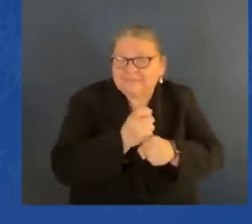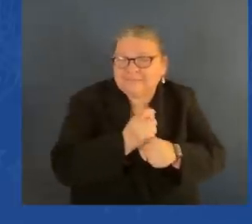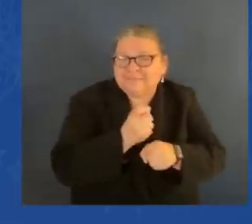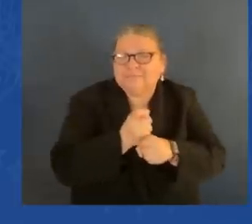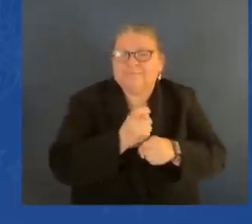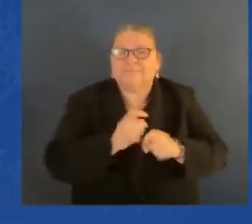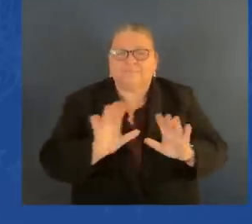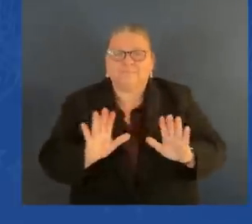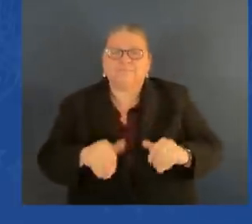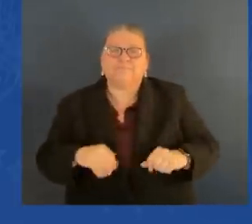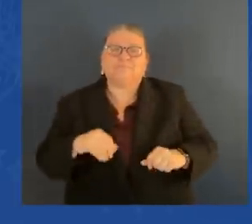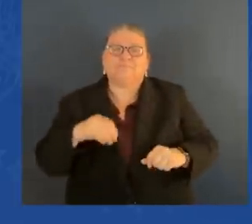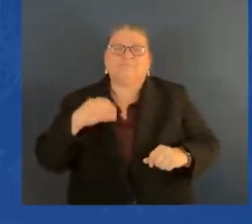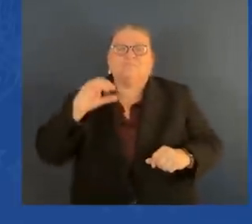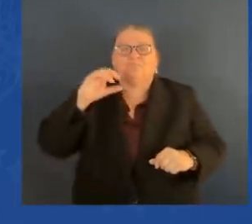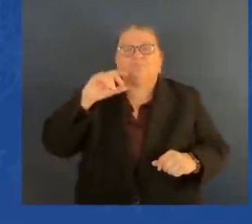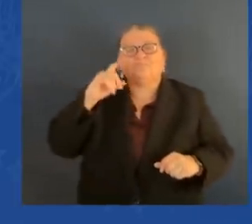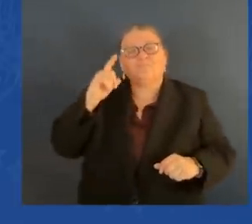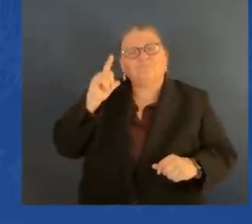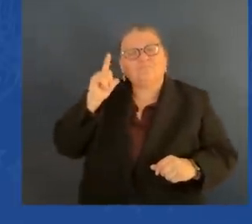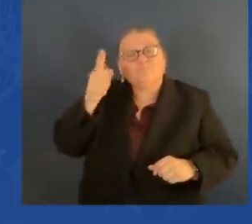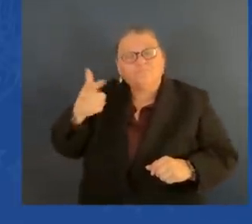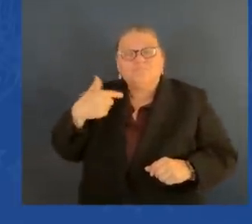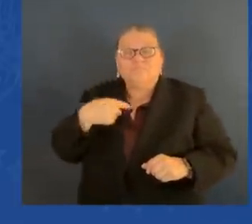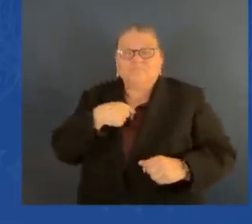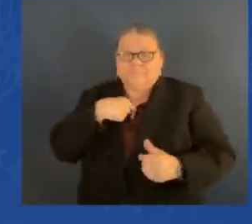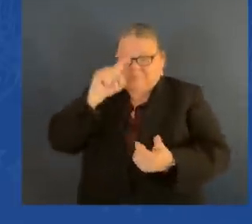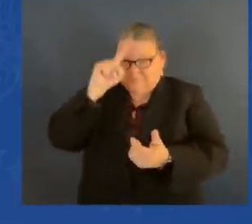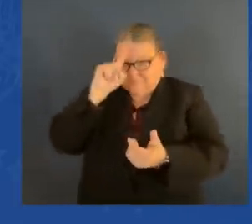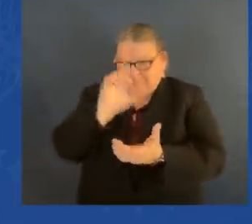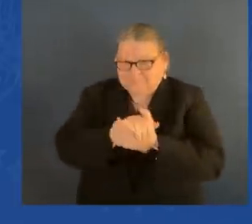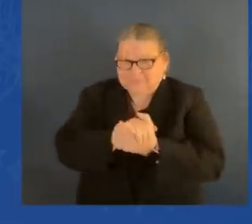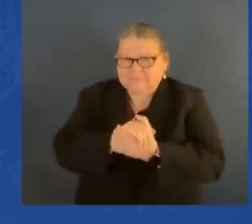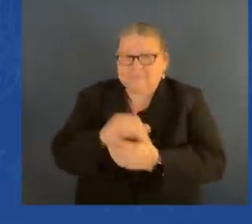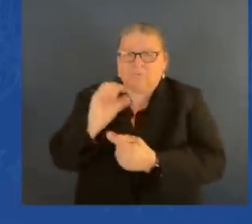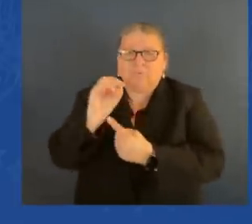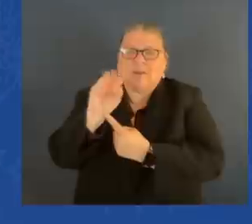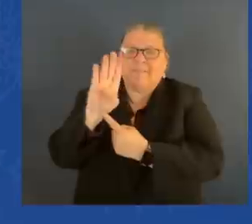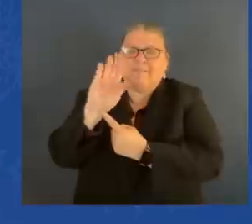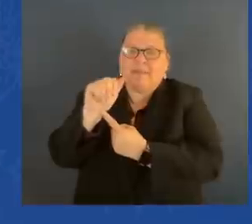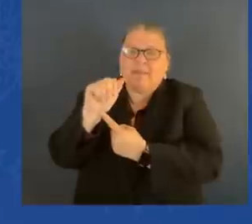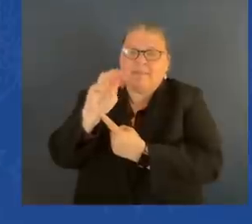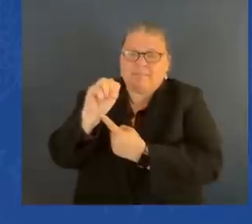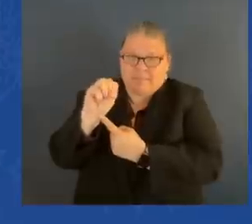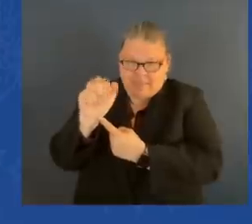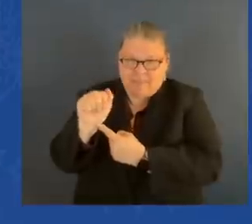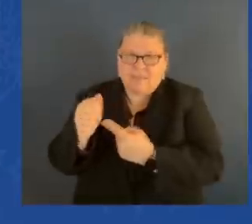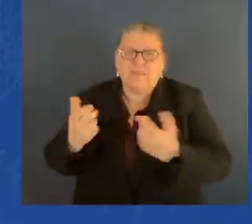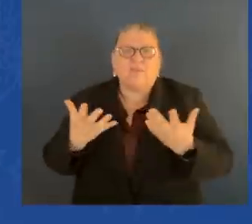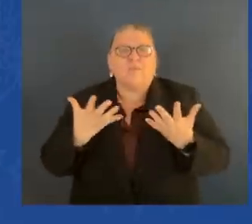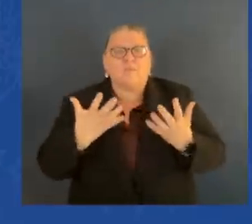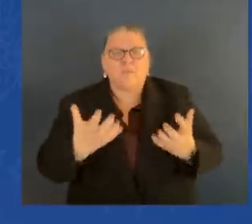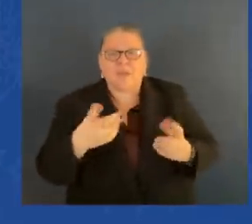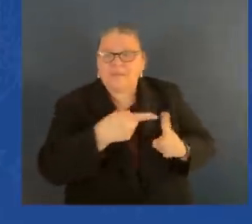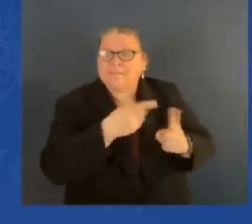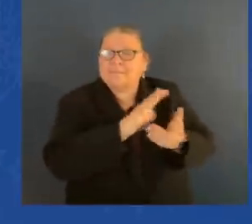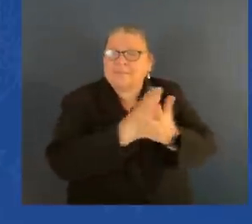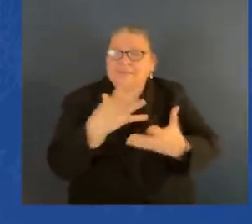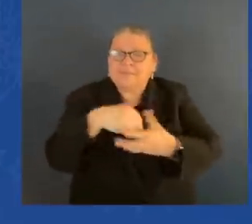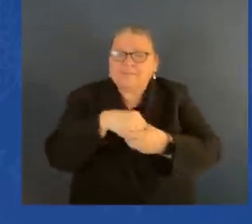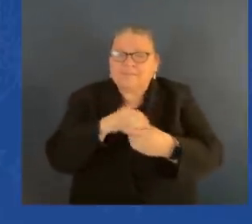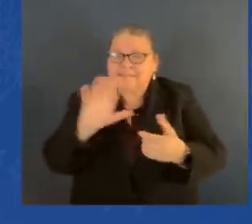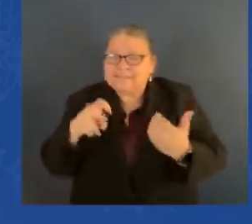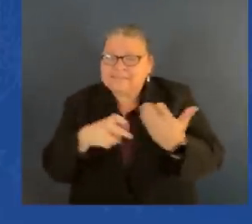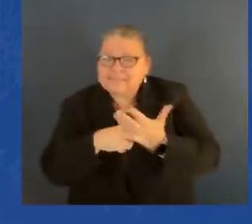he'd like me to join him on the ticket, at least consider it. Could he do a background check on me? You know,